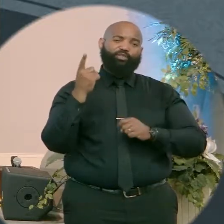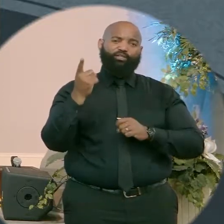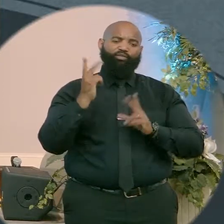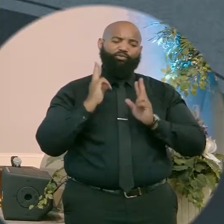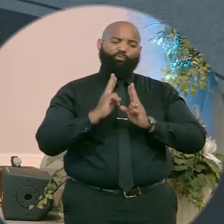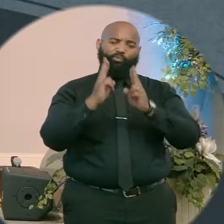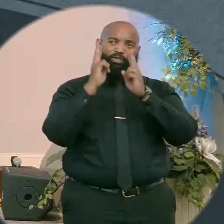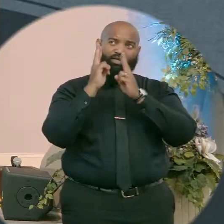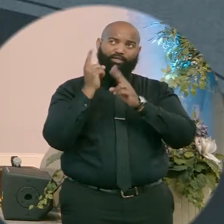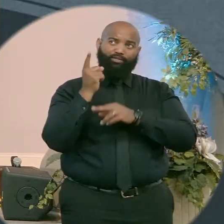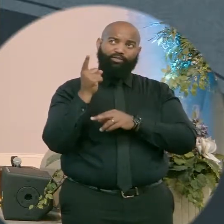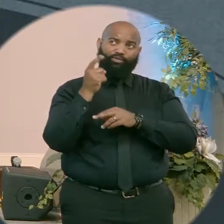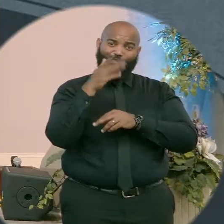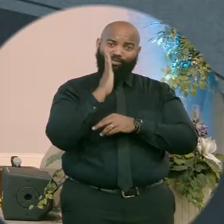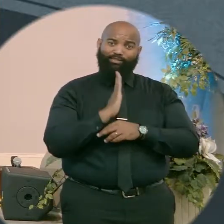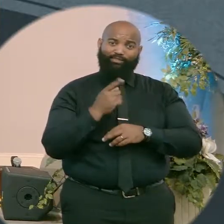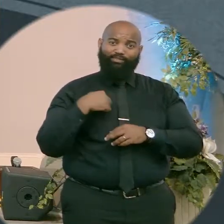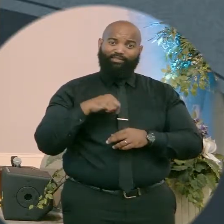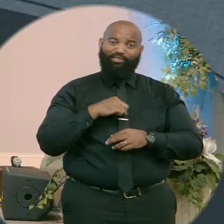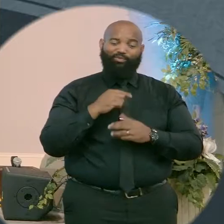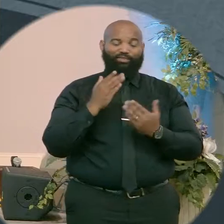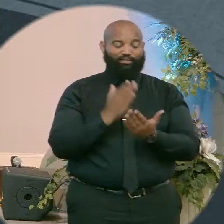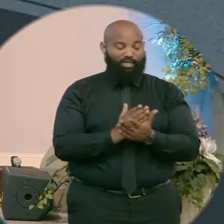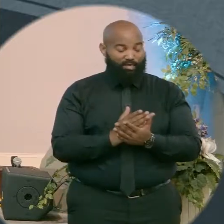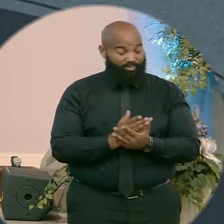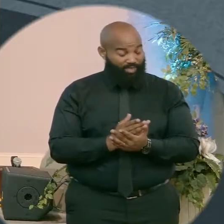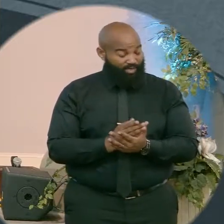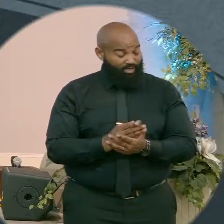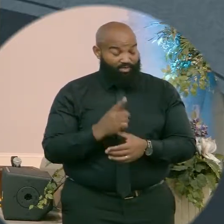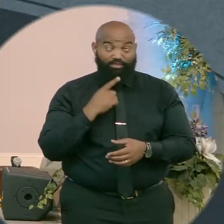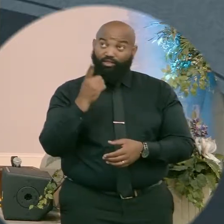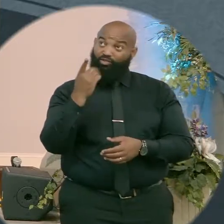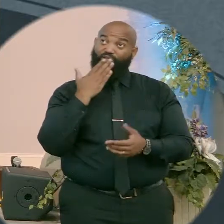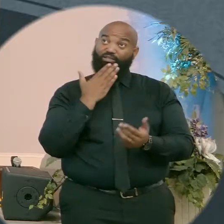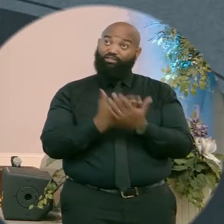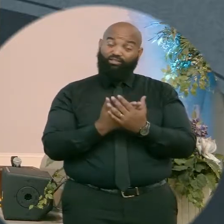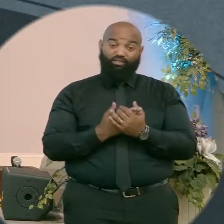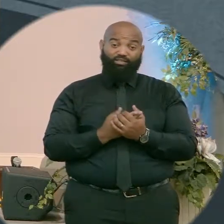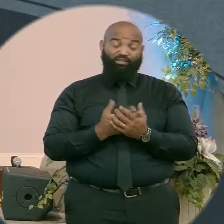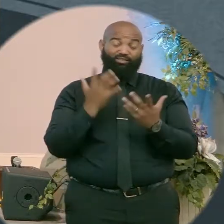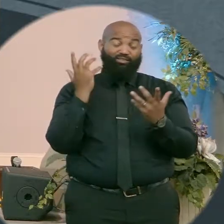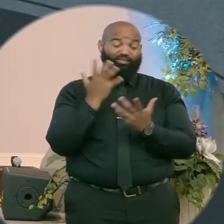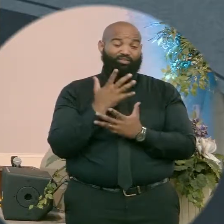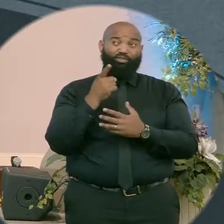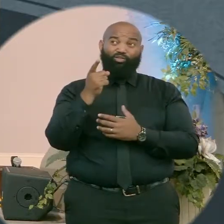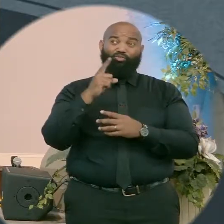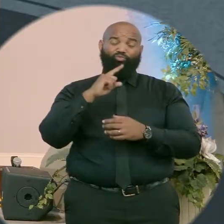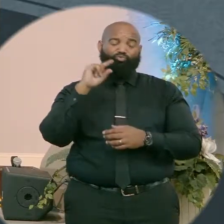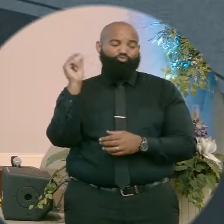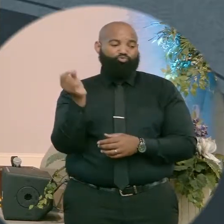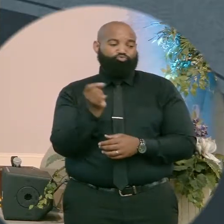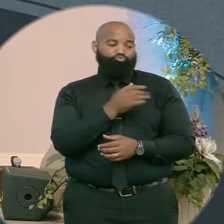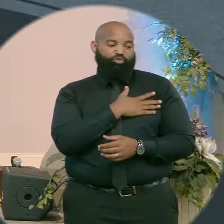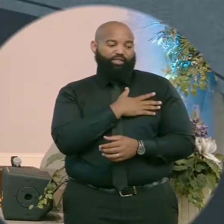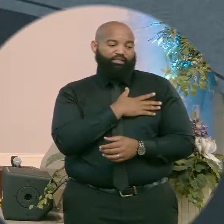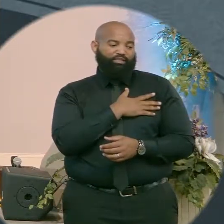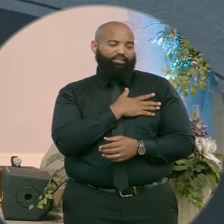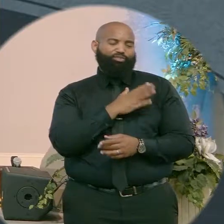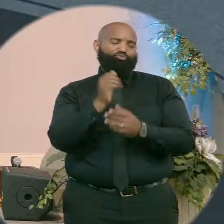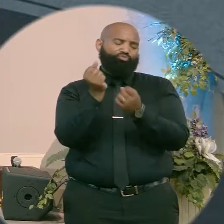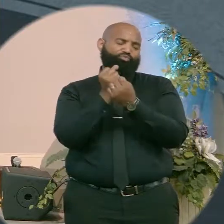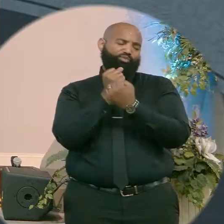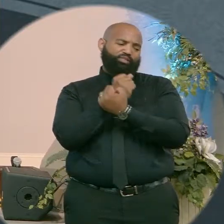and we honor you, God, we just stop to say you're so good. You're so gracious. You're so loving. You're so